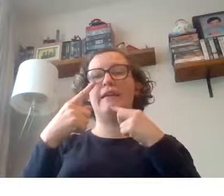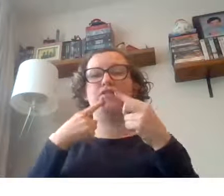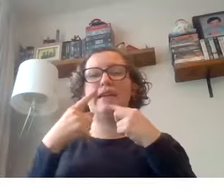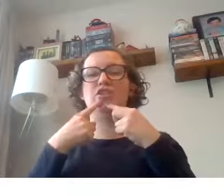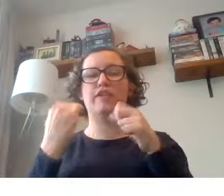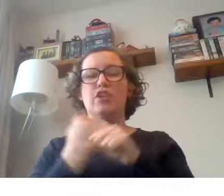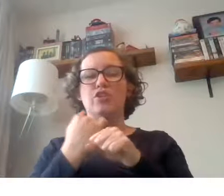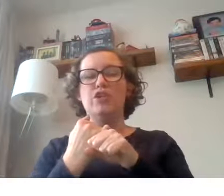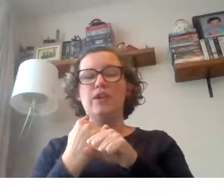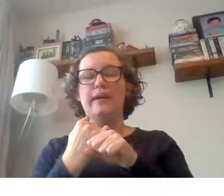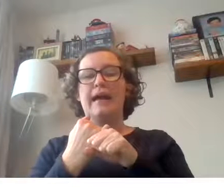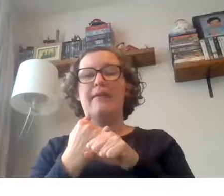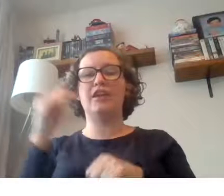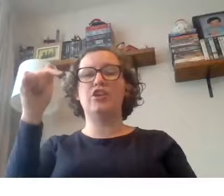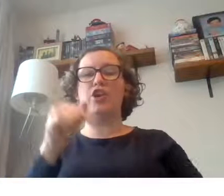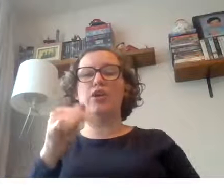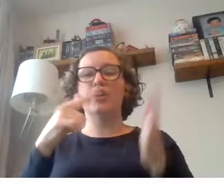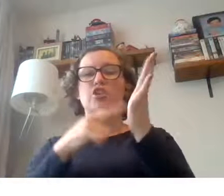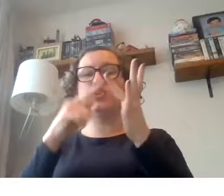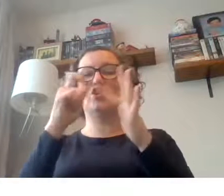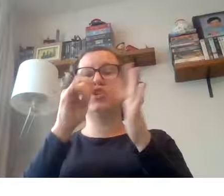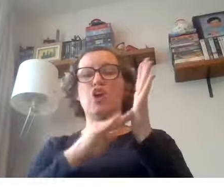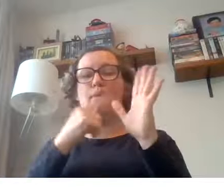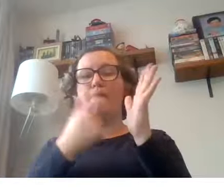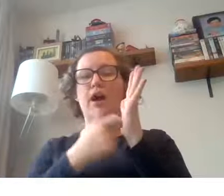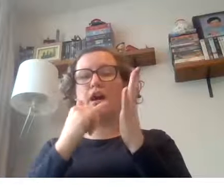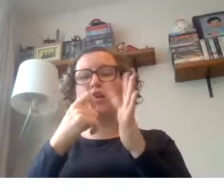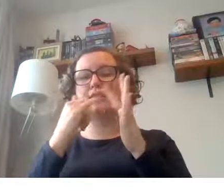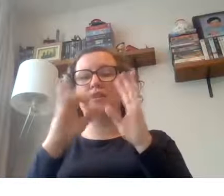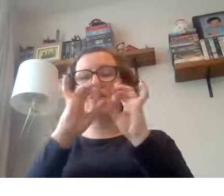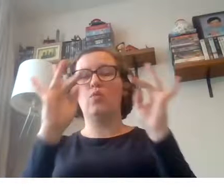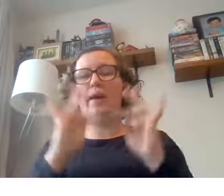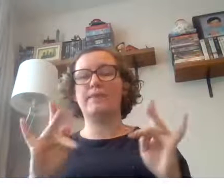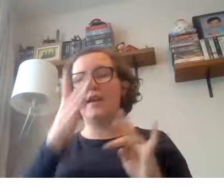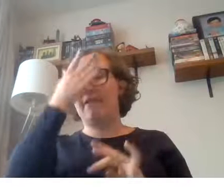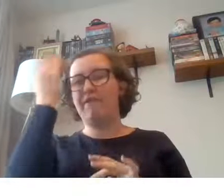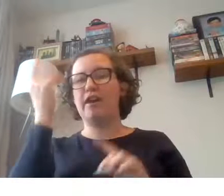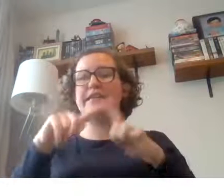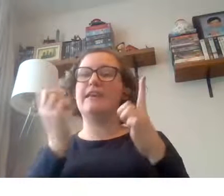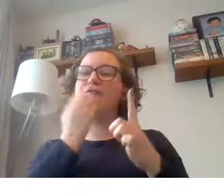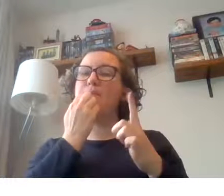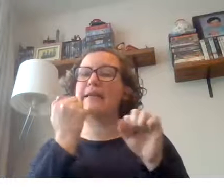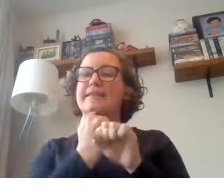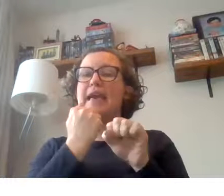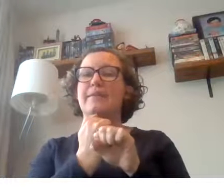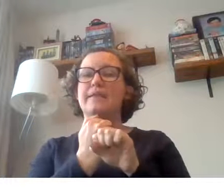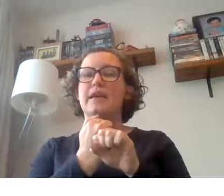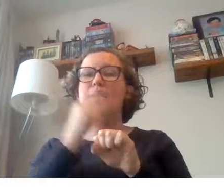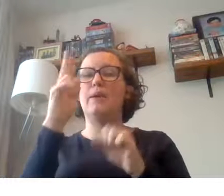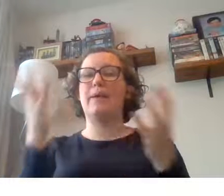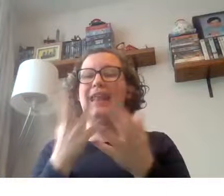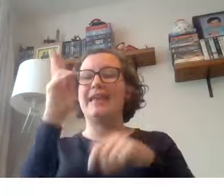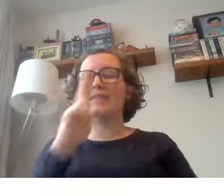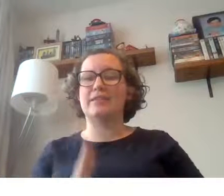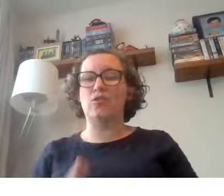rockstar information that you can do and then you can go to top marks website and find different maths games